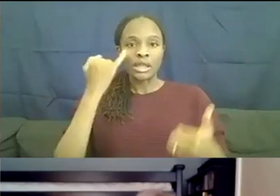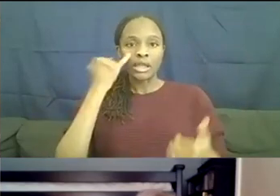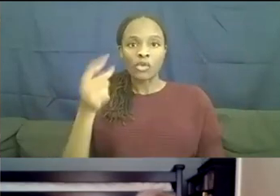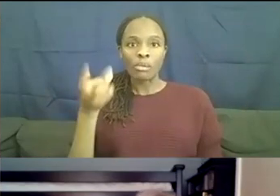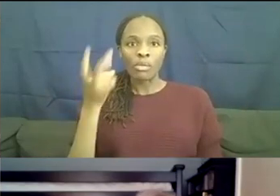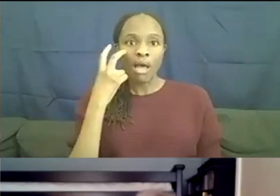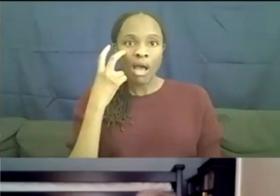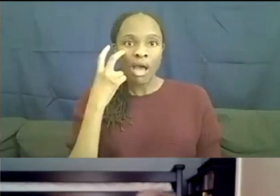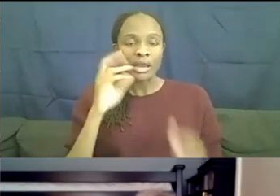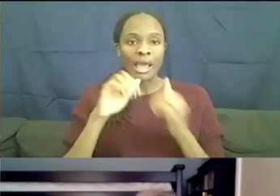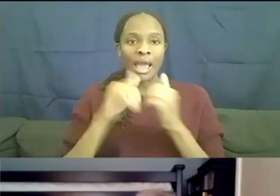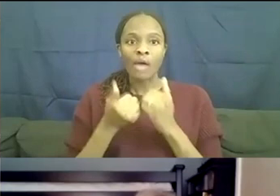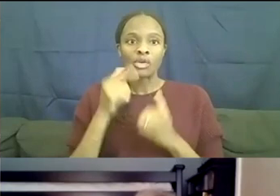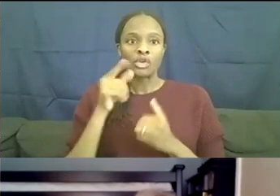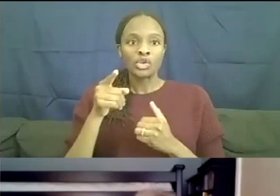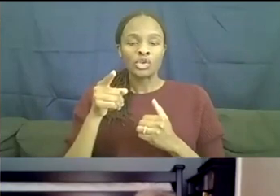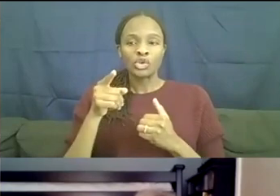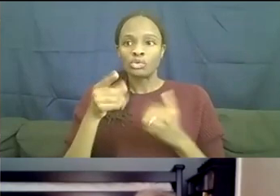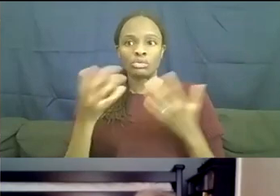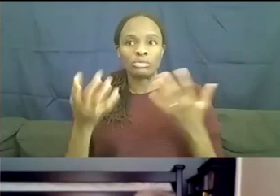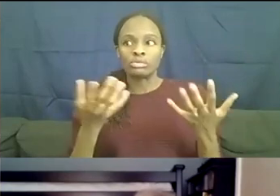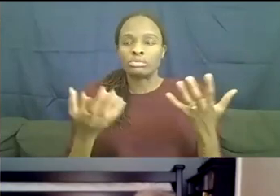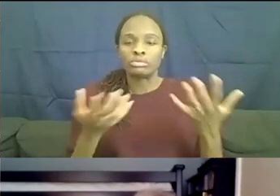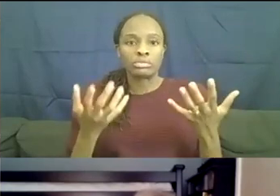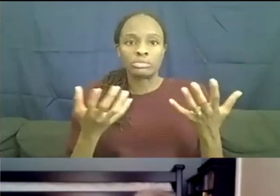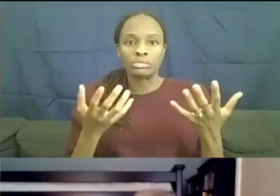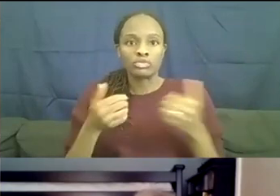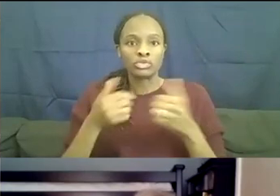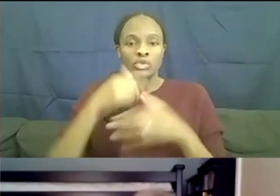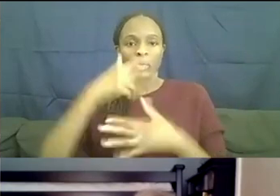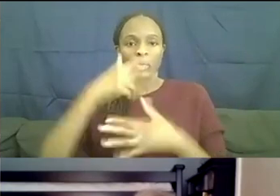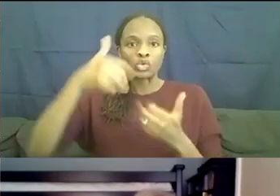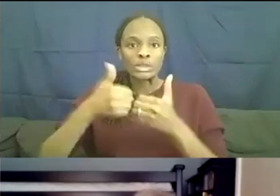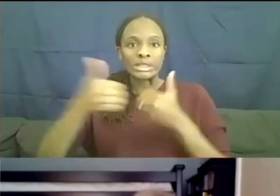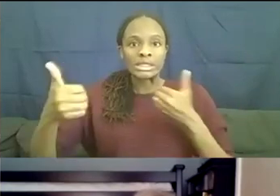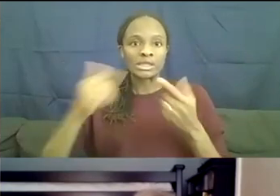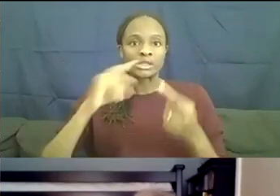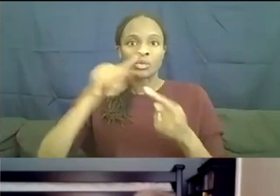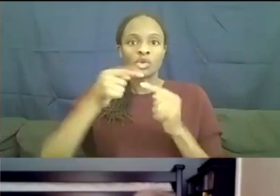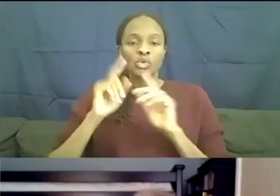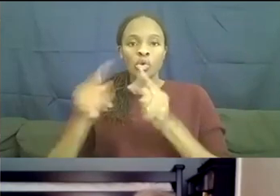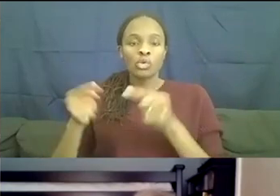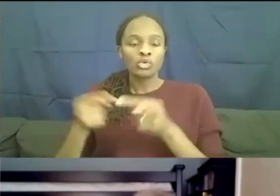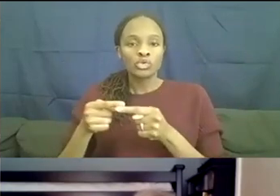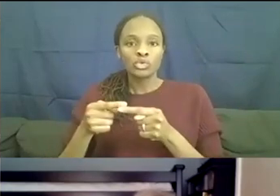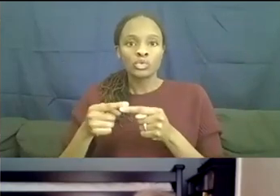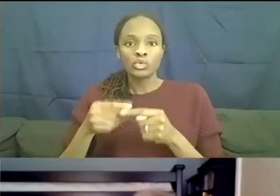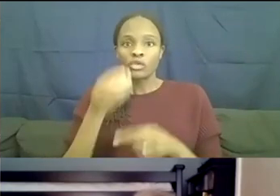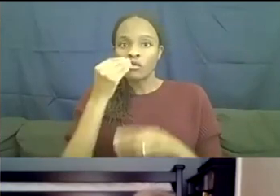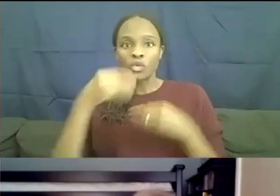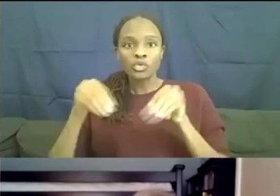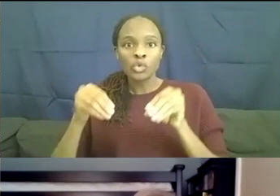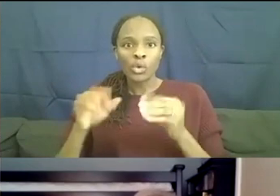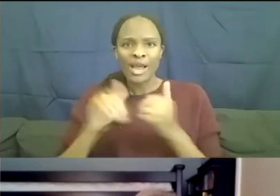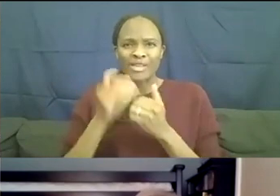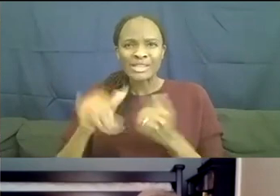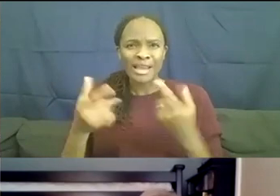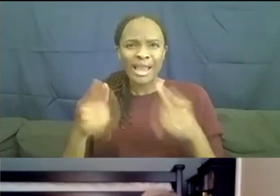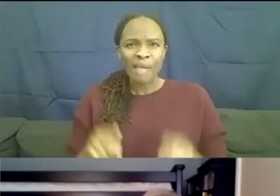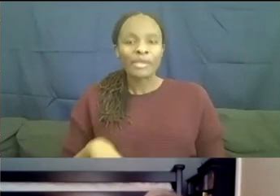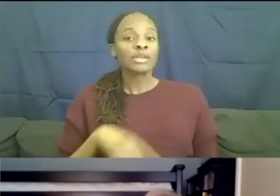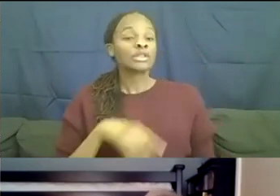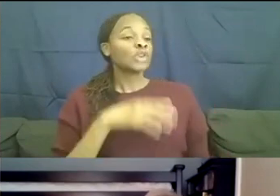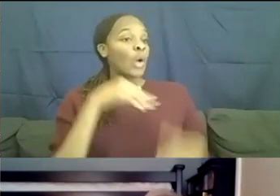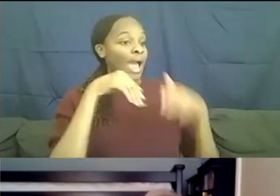social distance when you go to the grocery store? How is how is that all working out? So access to